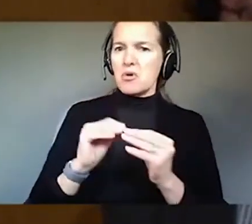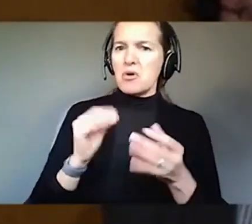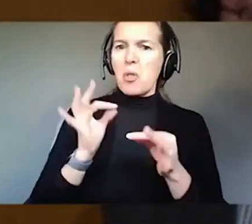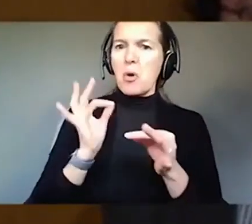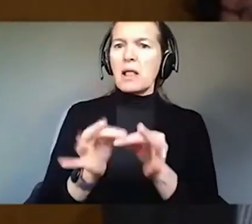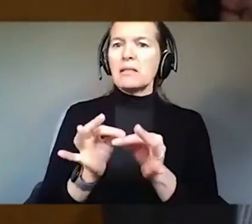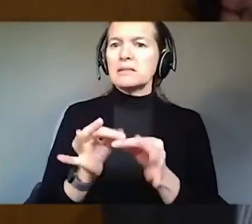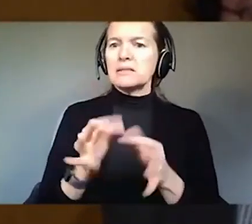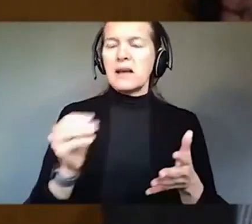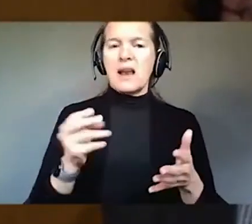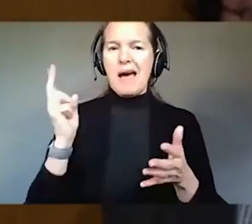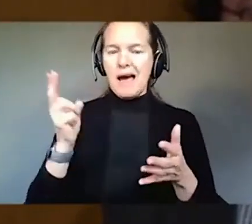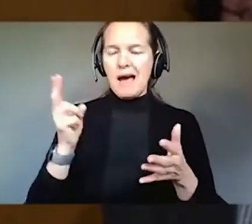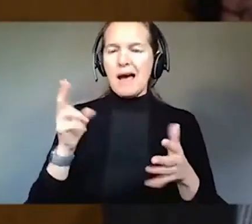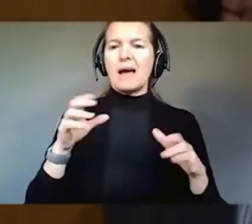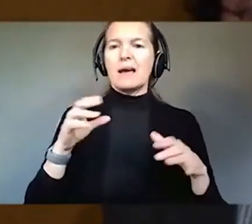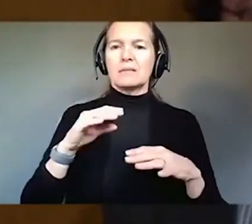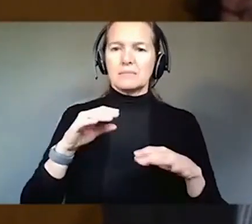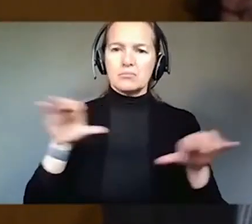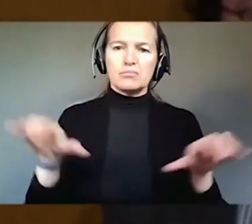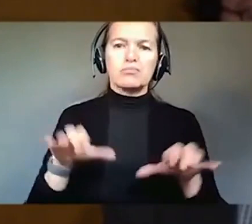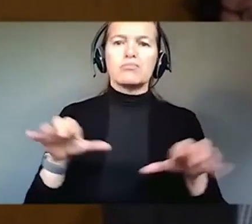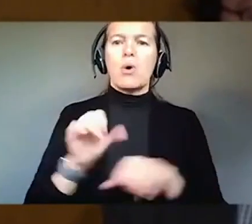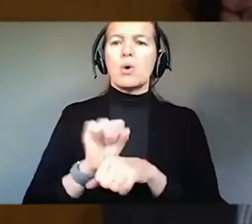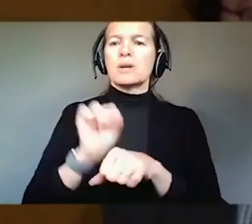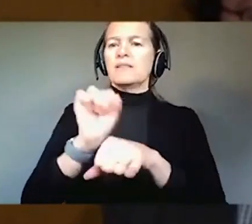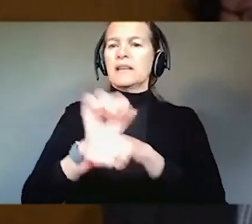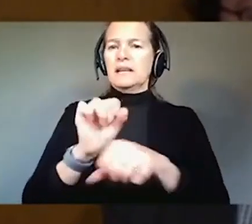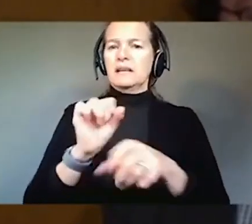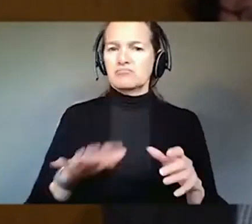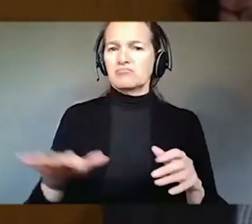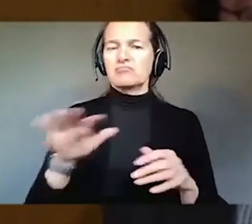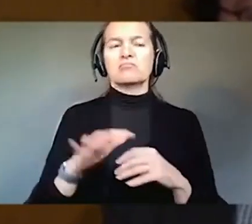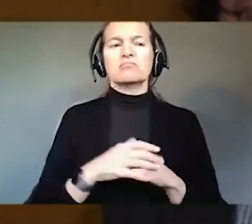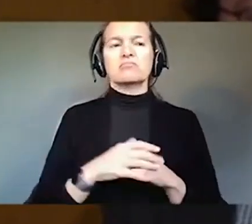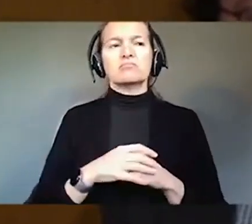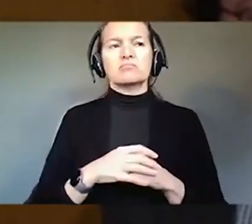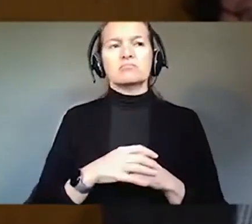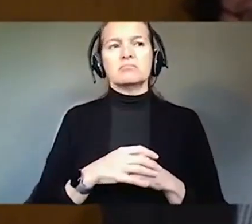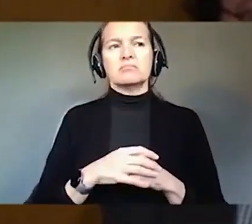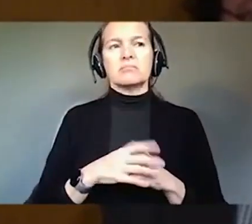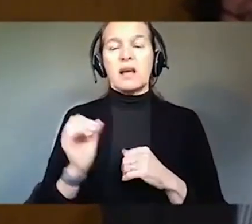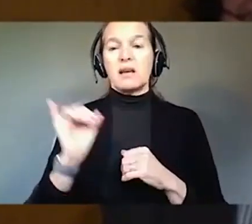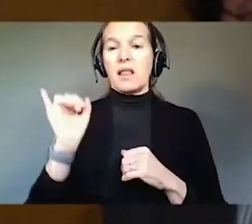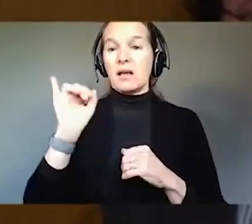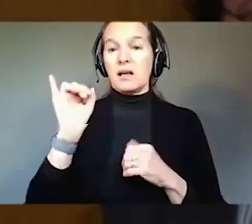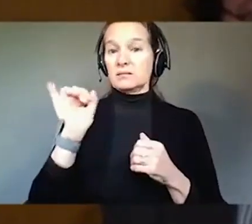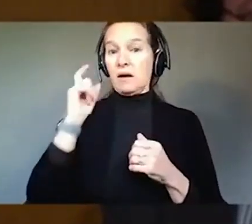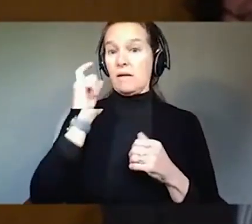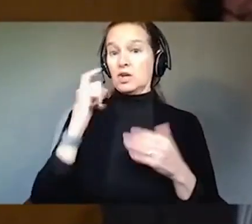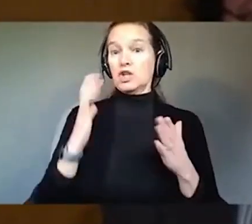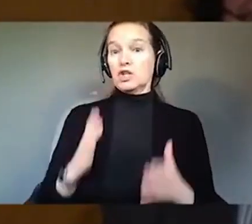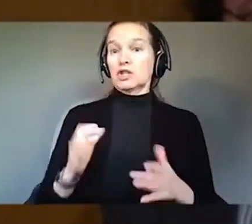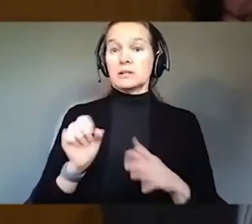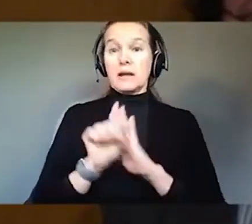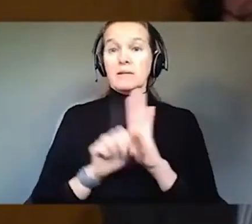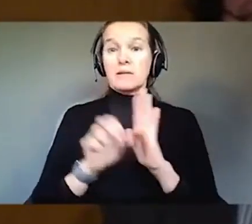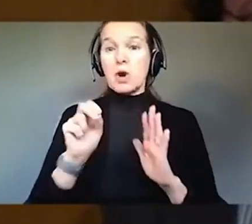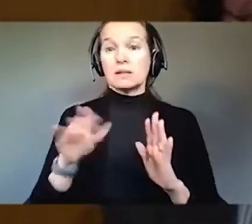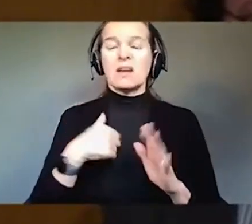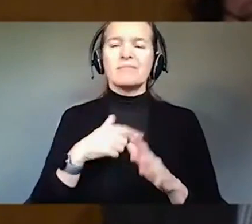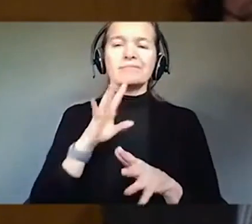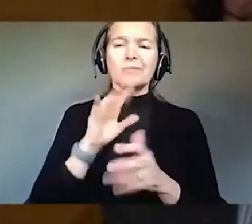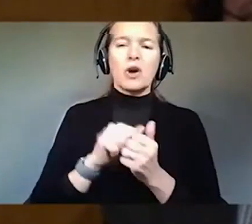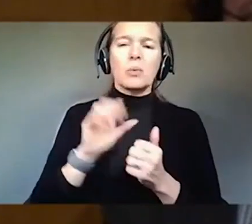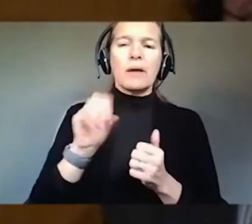satisfaction and productivity among the entire workforce. And as Governor of State of Nebraska, when I would talk to employers, one of the